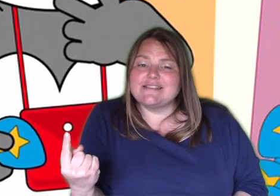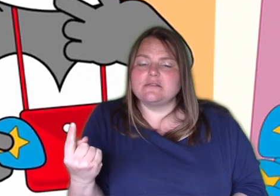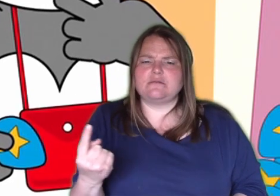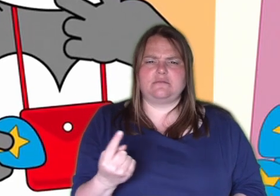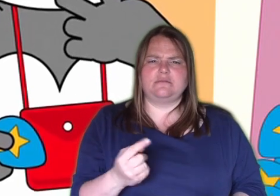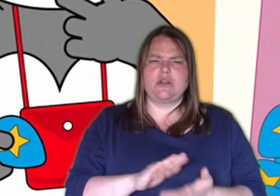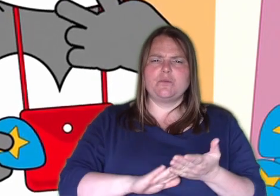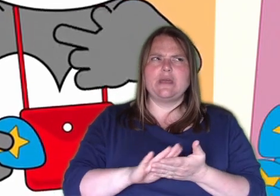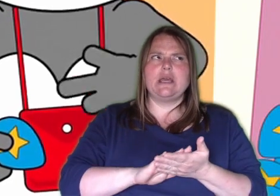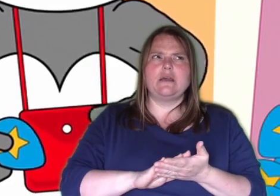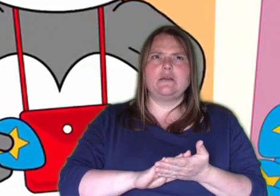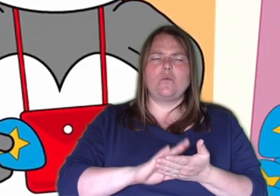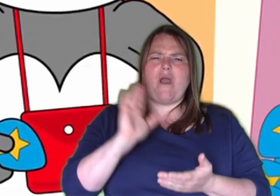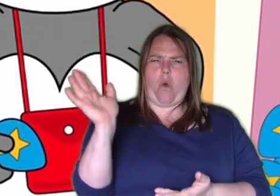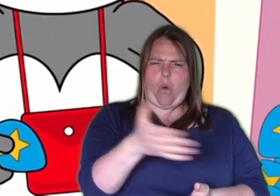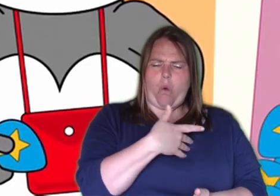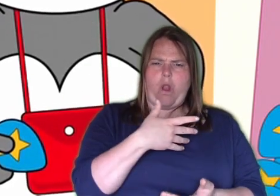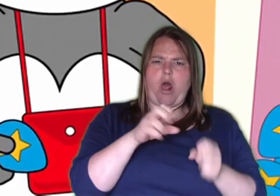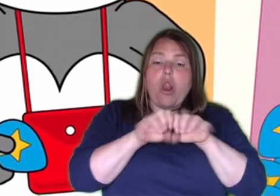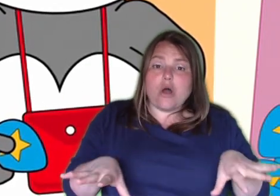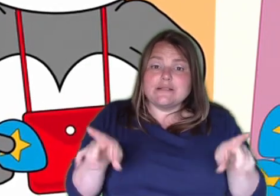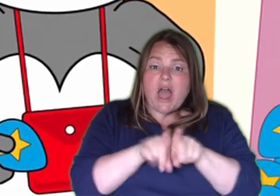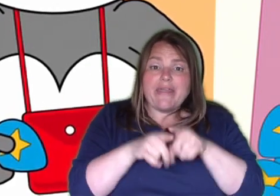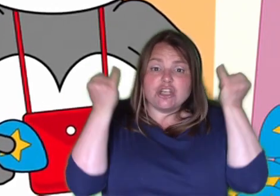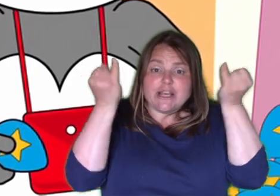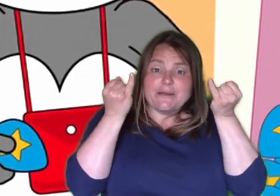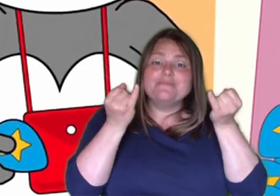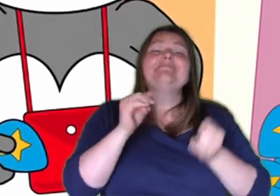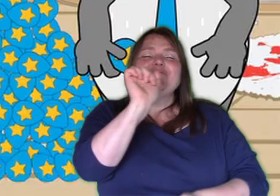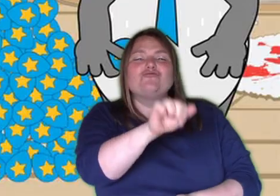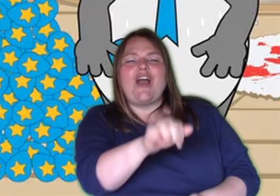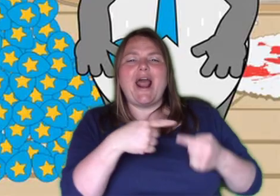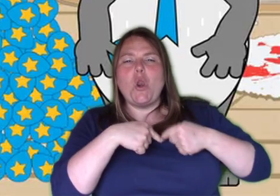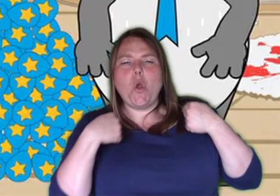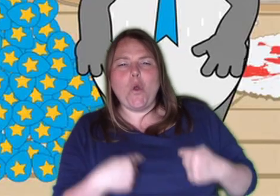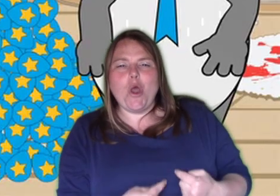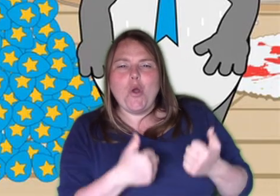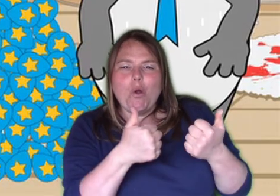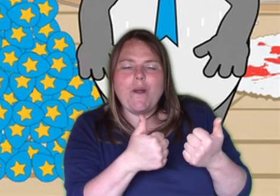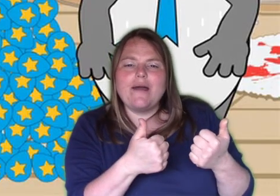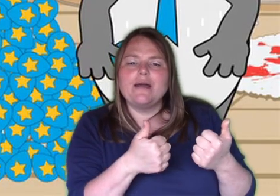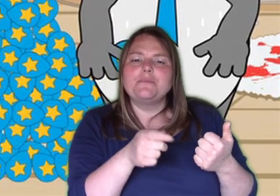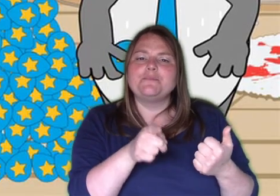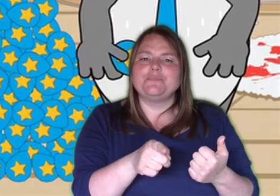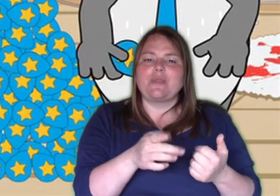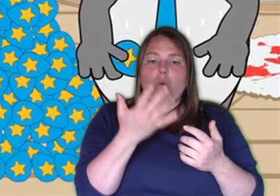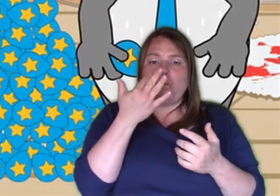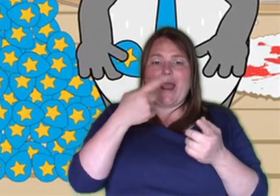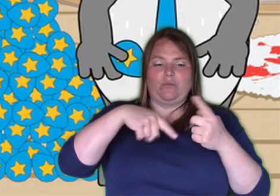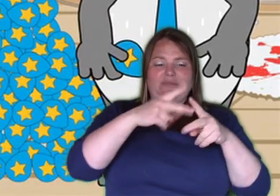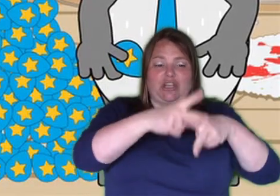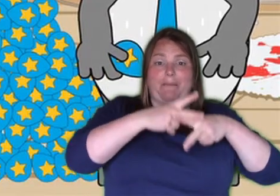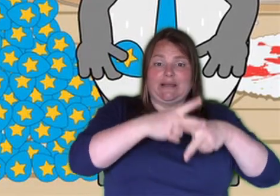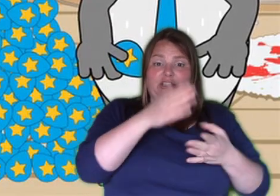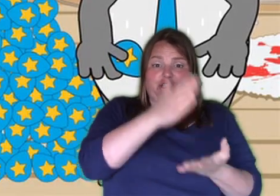are all lost, like the sheep in the story? That's right, Lulu. When we wander away from the shepherd who is